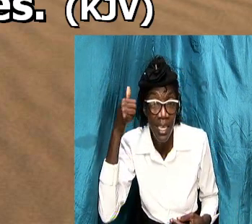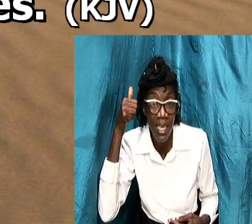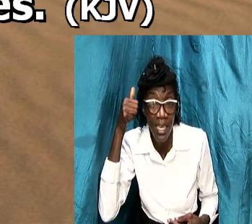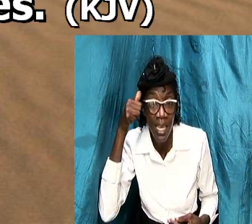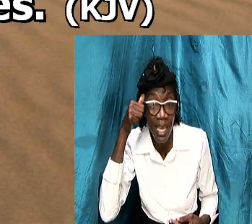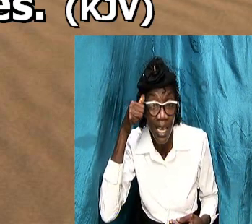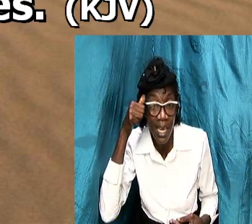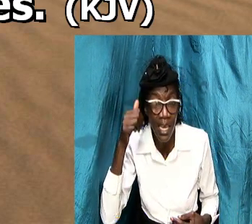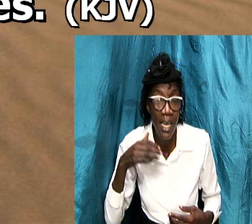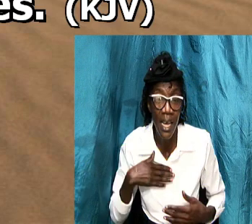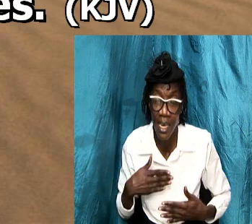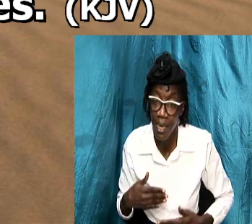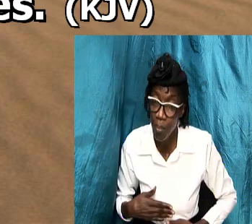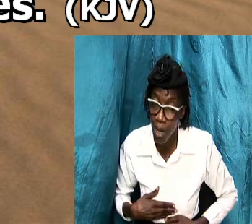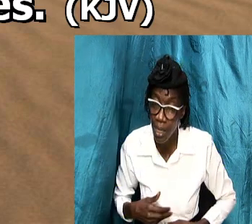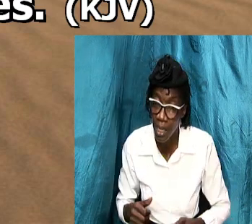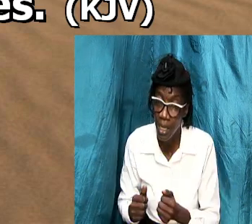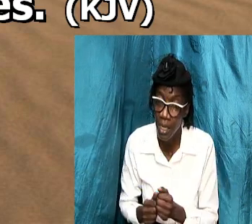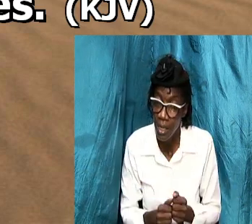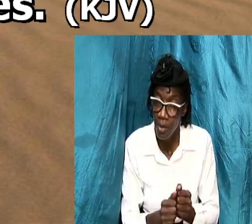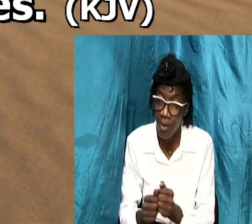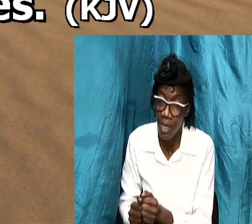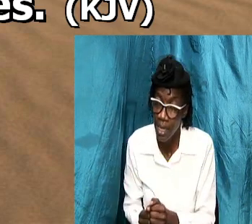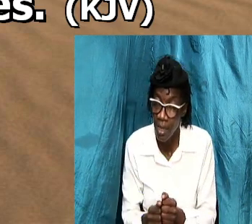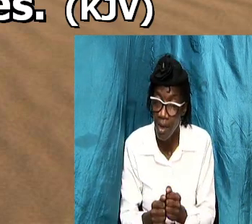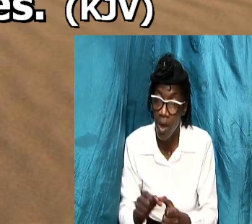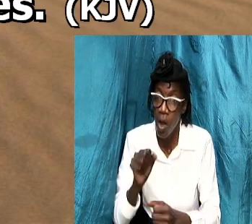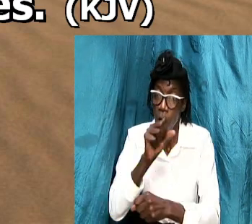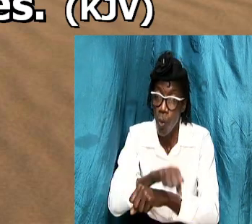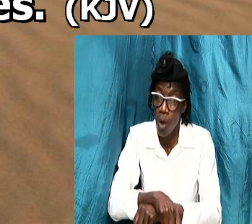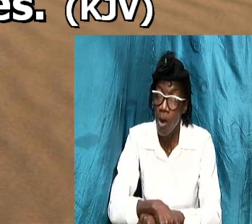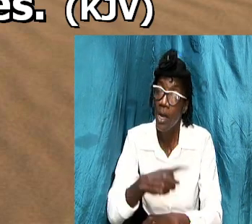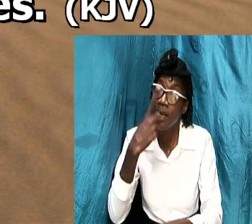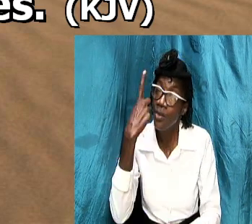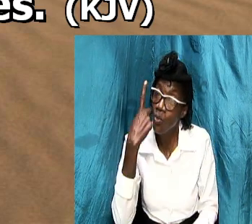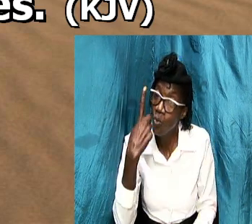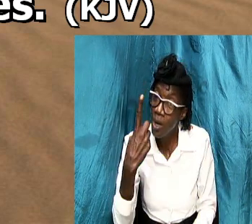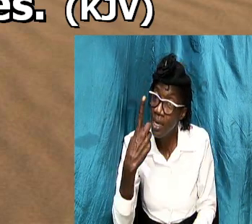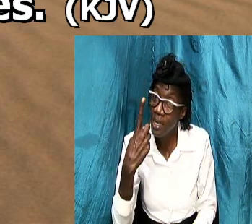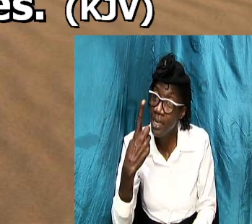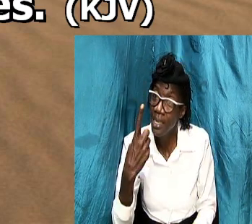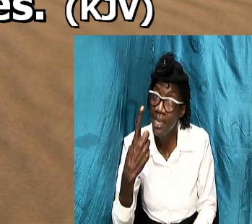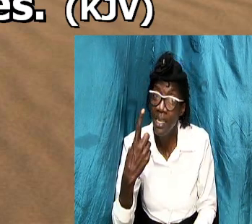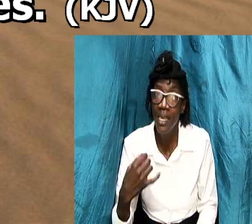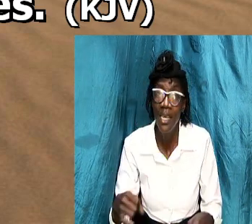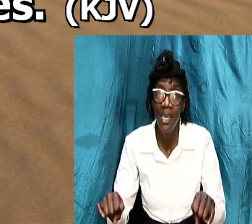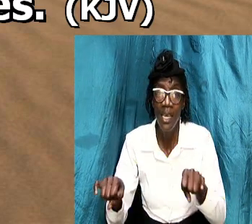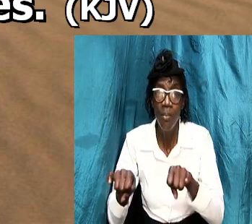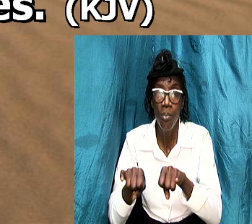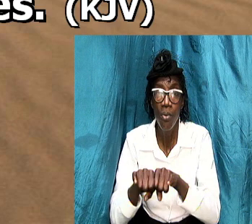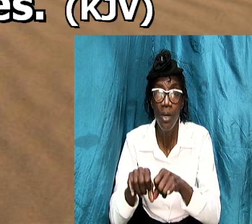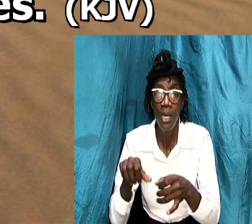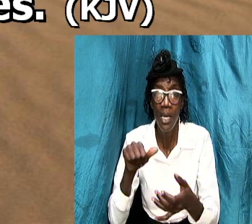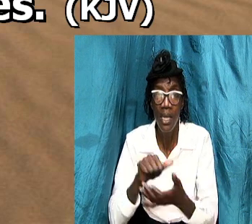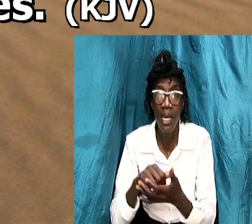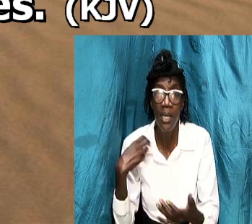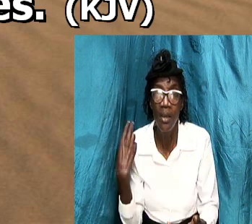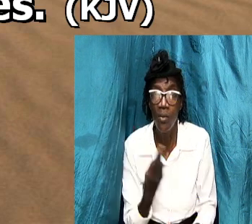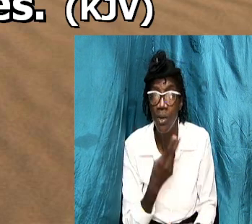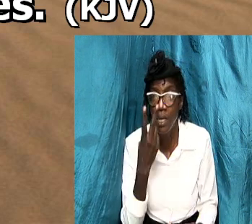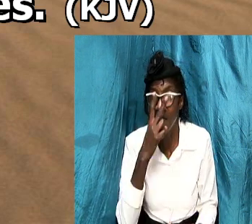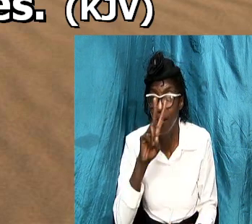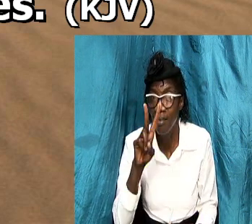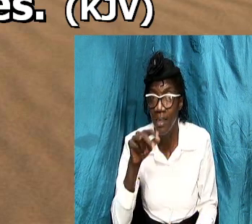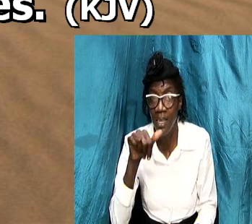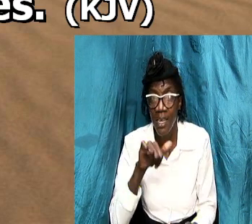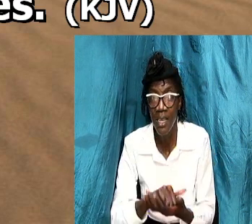together work as one being and it is important that we see that i'm going to apply it